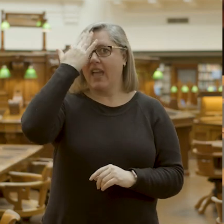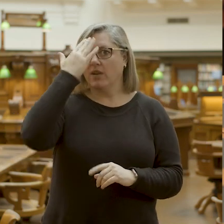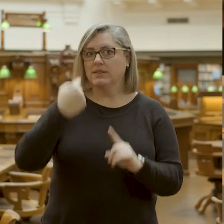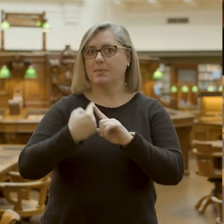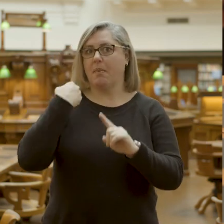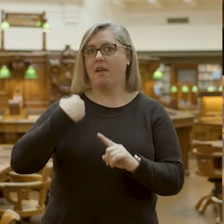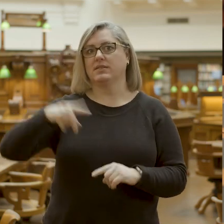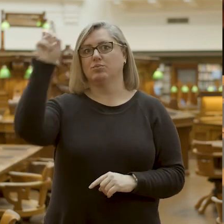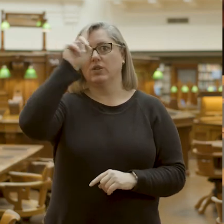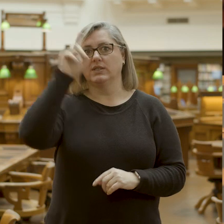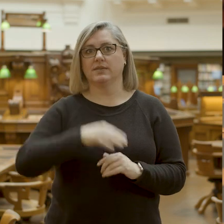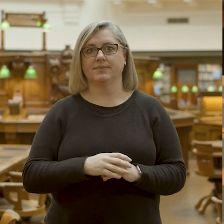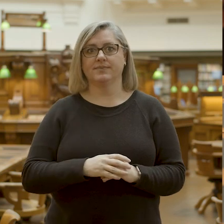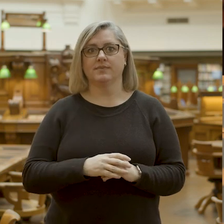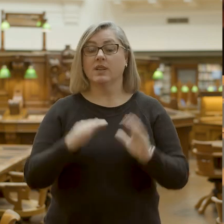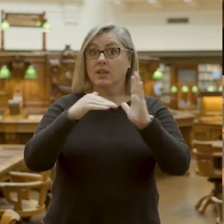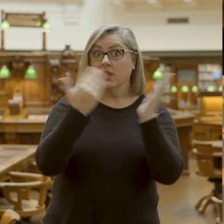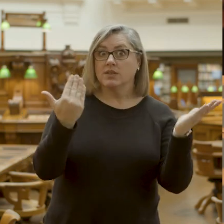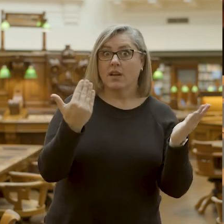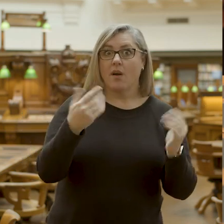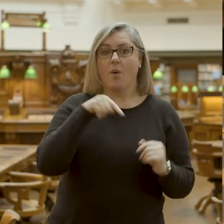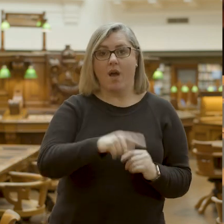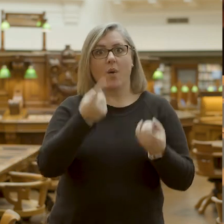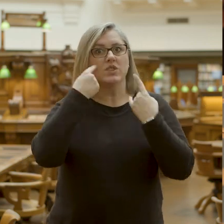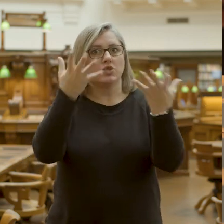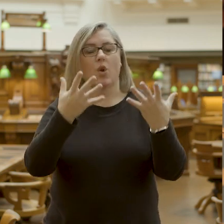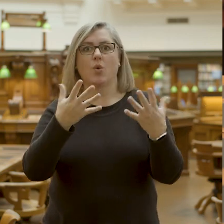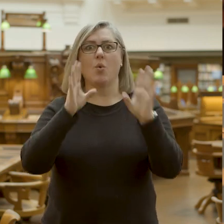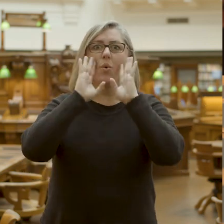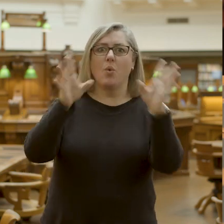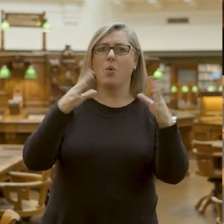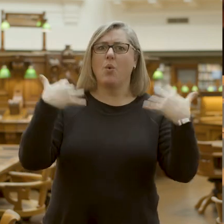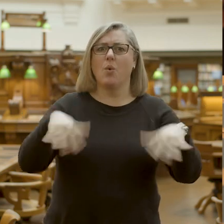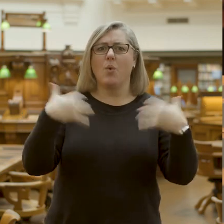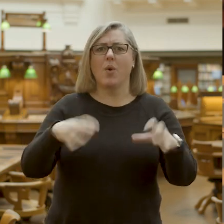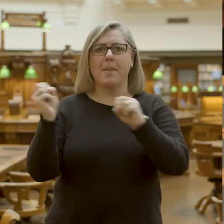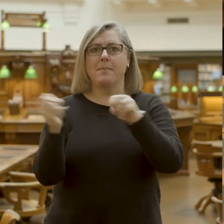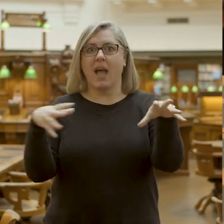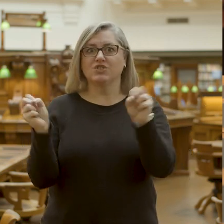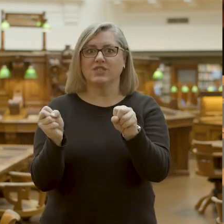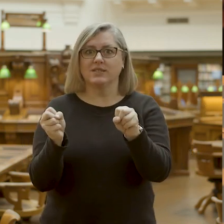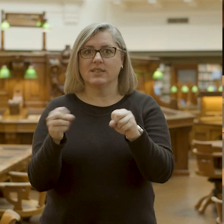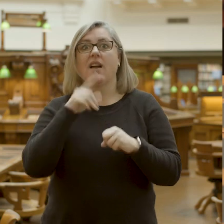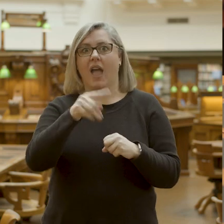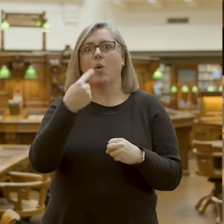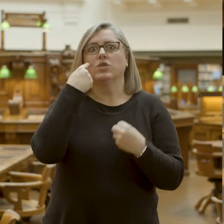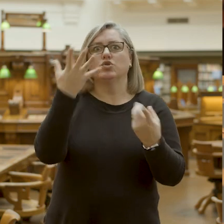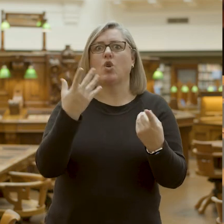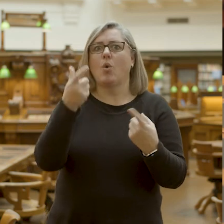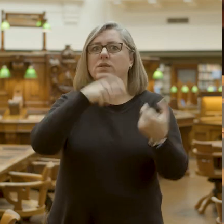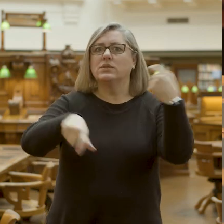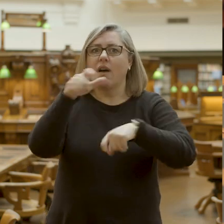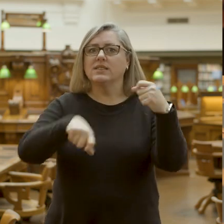and present. Today I'm going to show you some amazing magic and then I'm going to also show you the scientific and